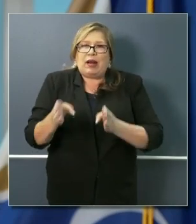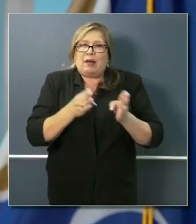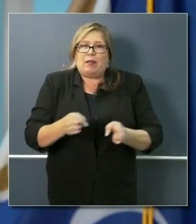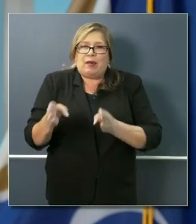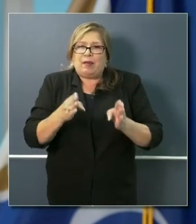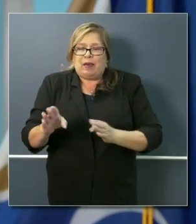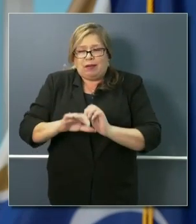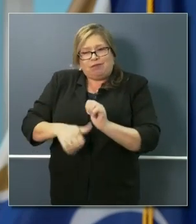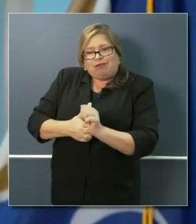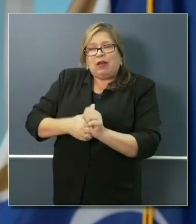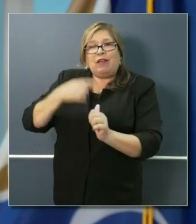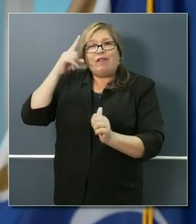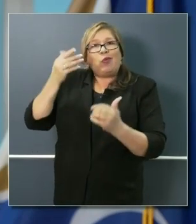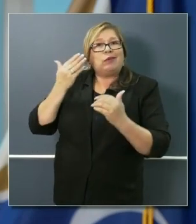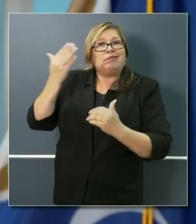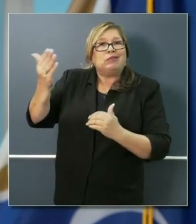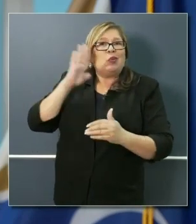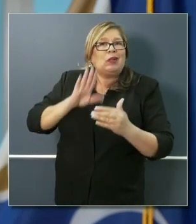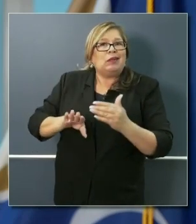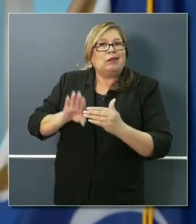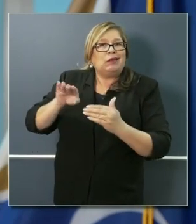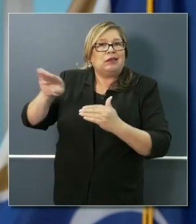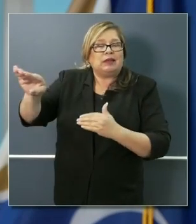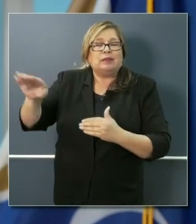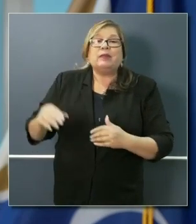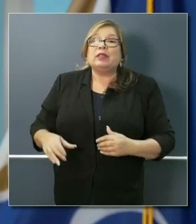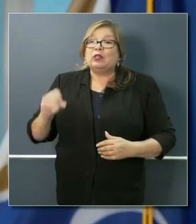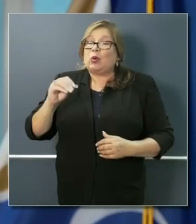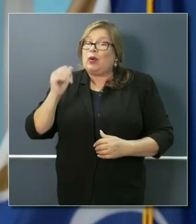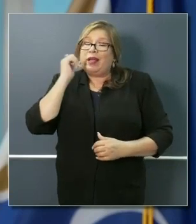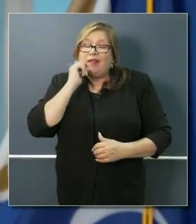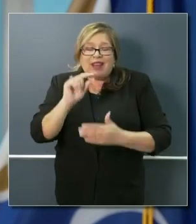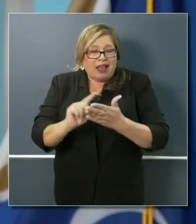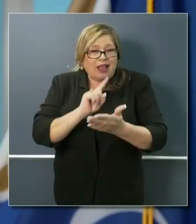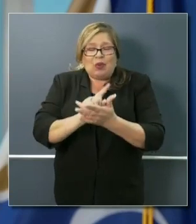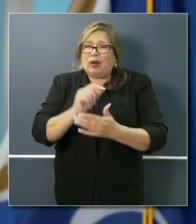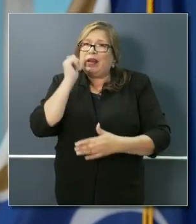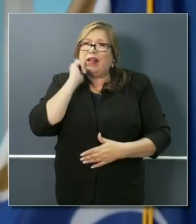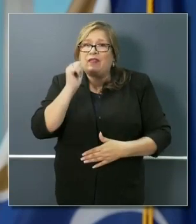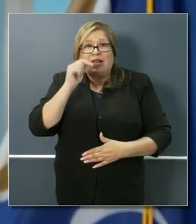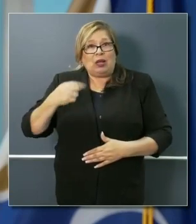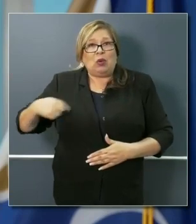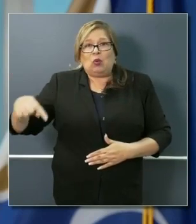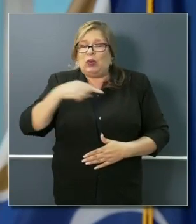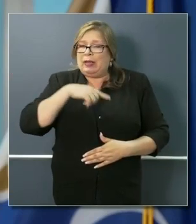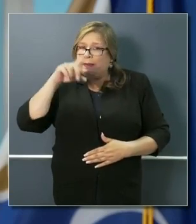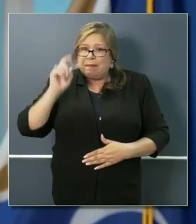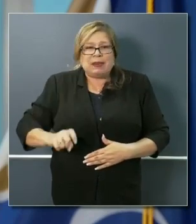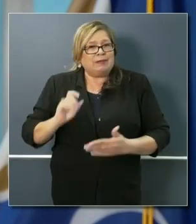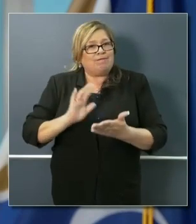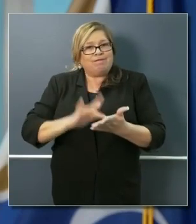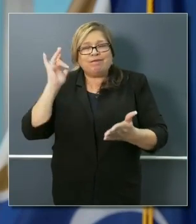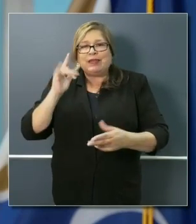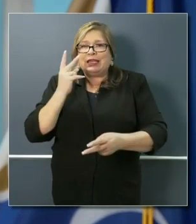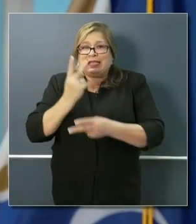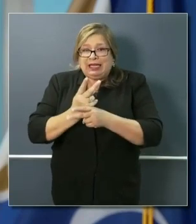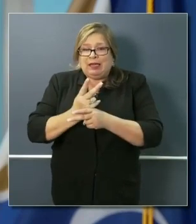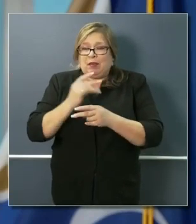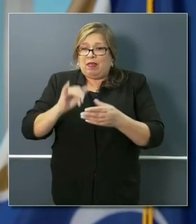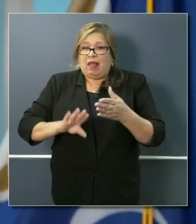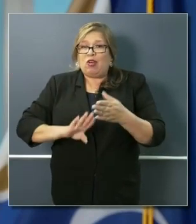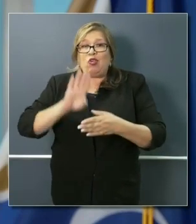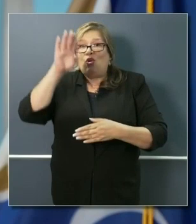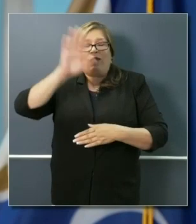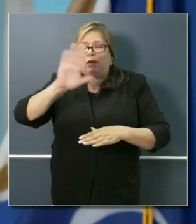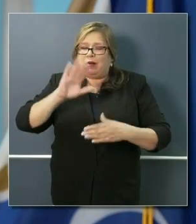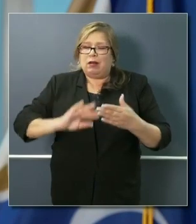of weeks. Every hour, every day, we must take advantage of keeping this curve and a modest trajectory